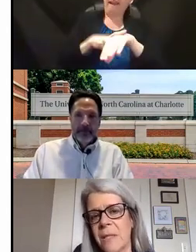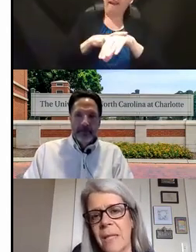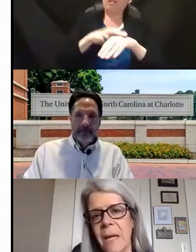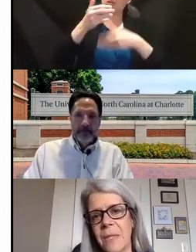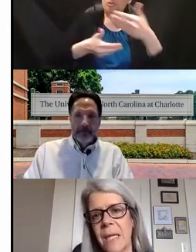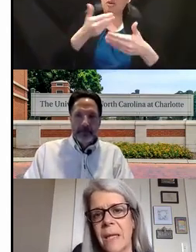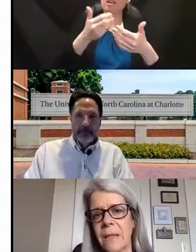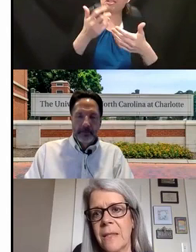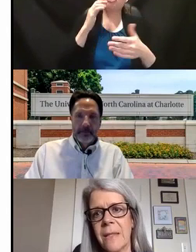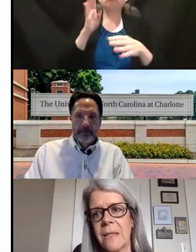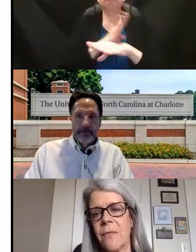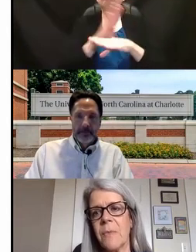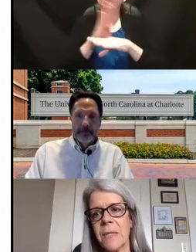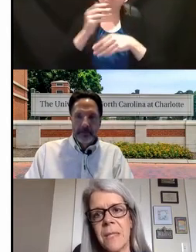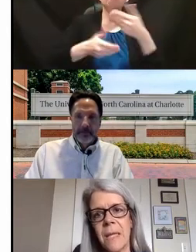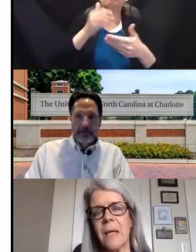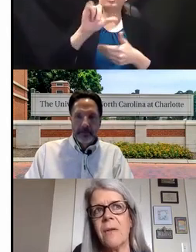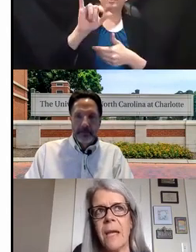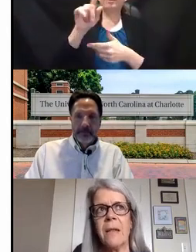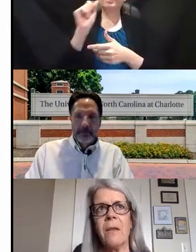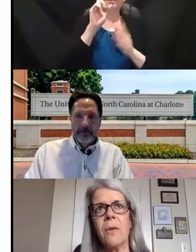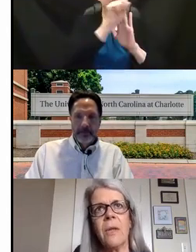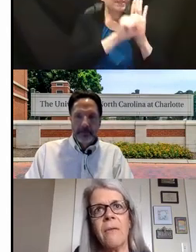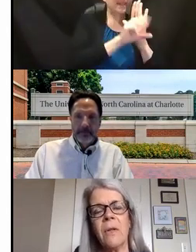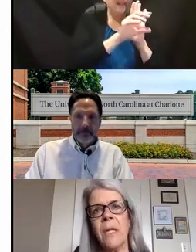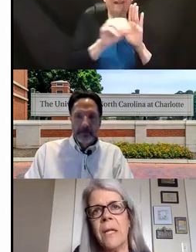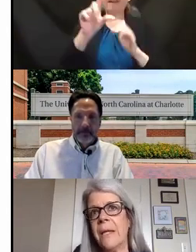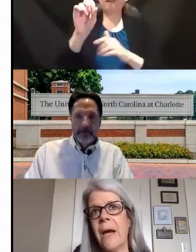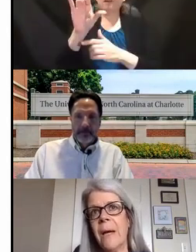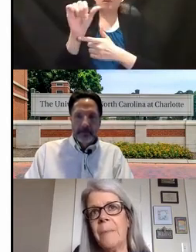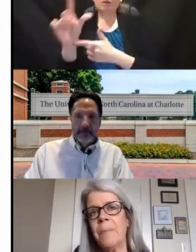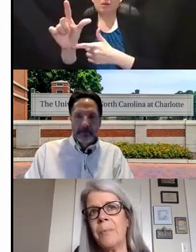do business. I would say, like Linda says, from the state level and the local level,